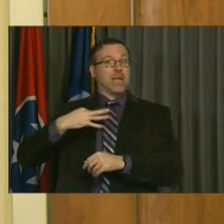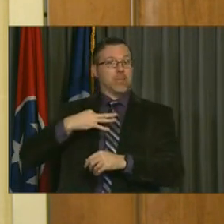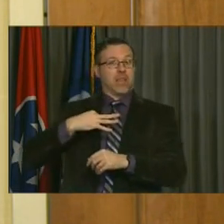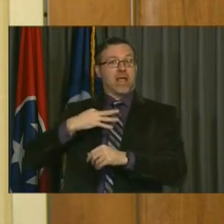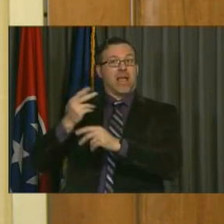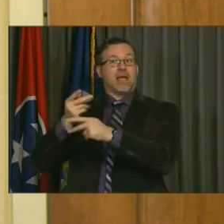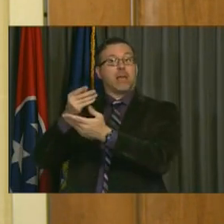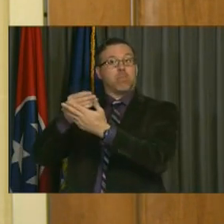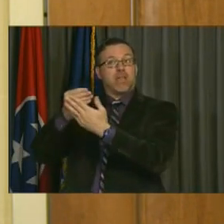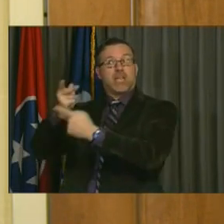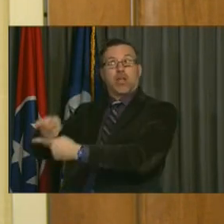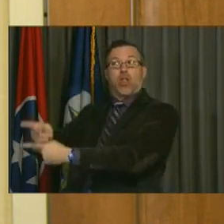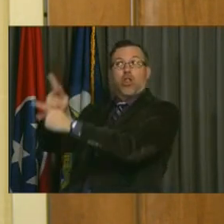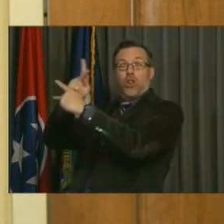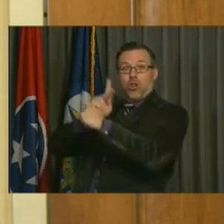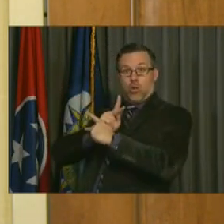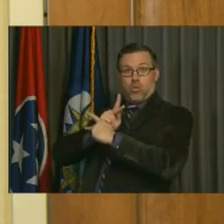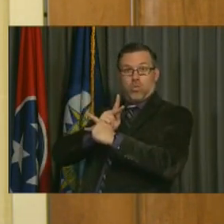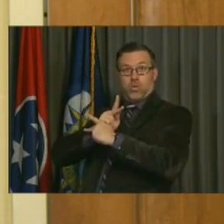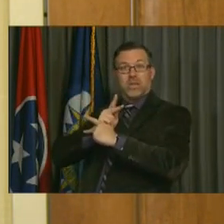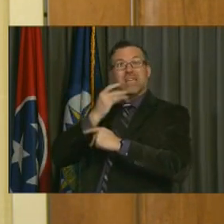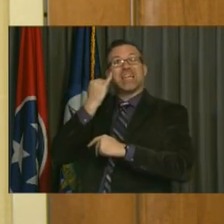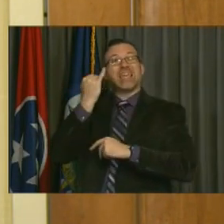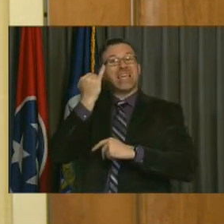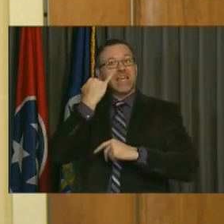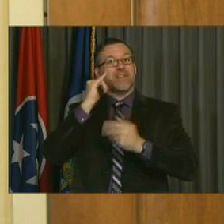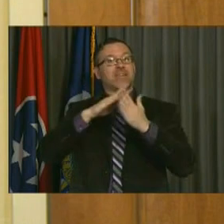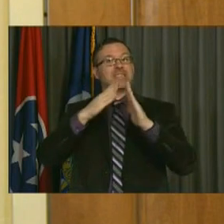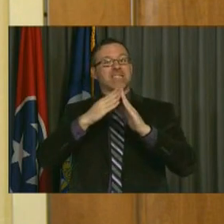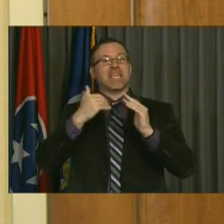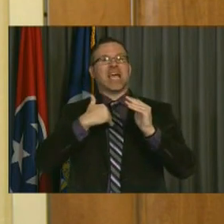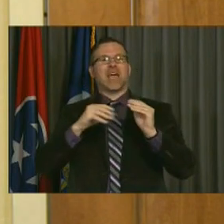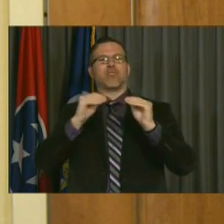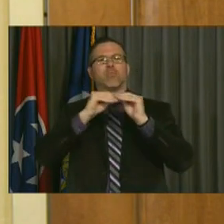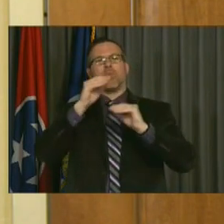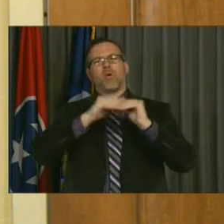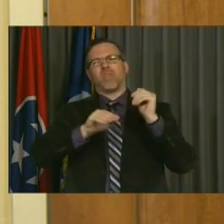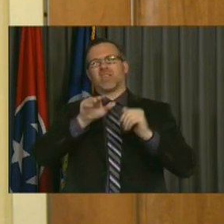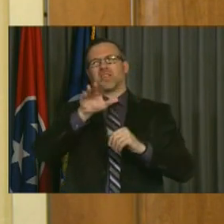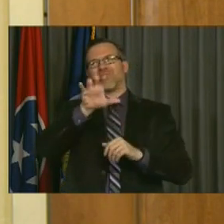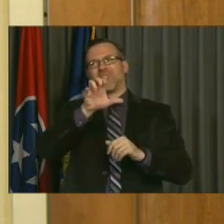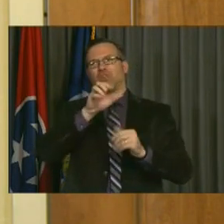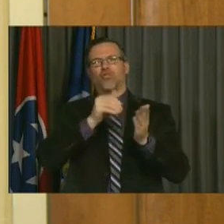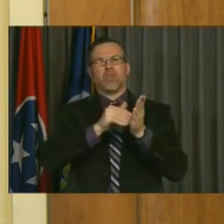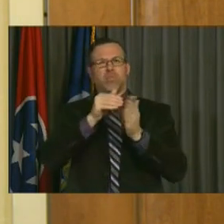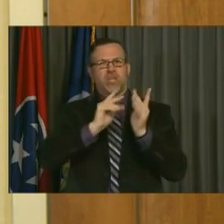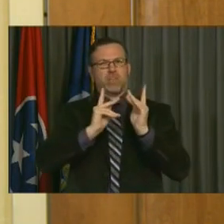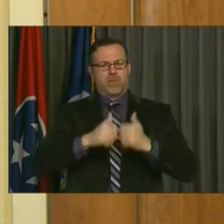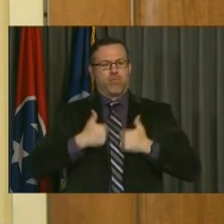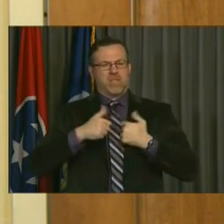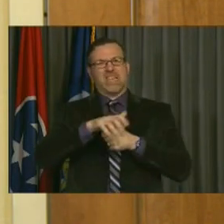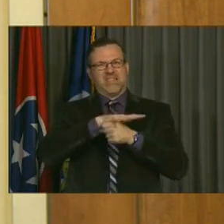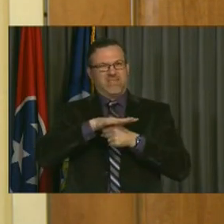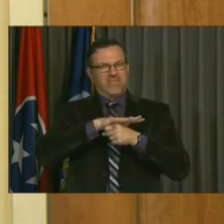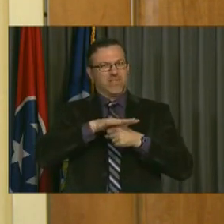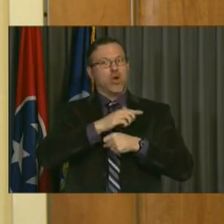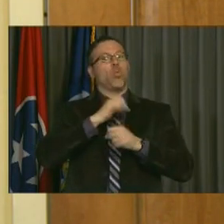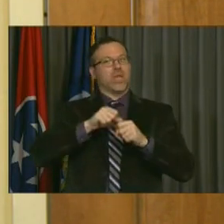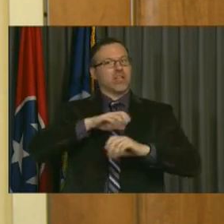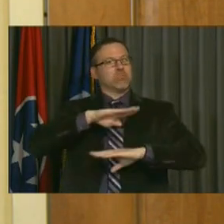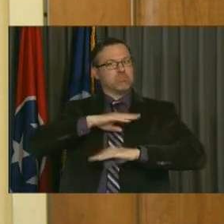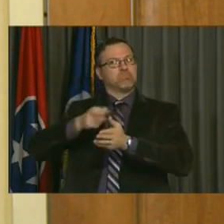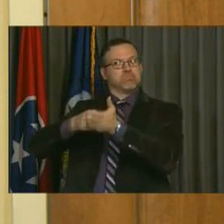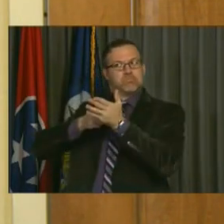state and local governments that have a populace of more than half a million people or so. And what that really means for us here in